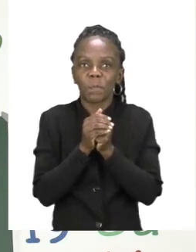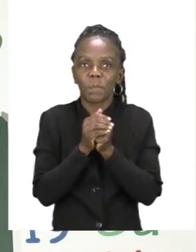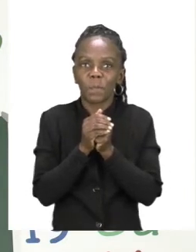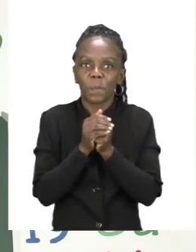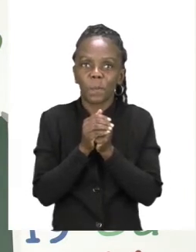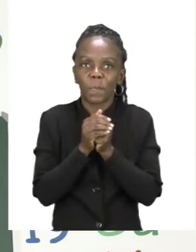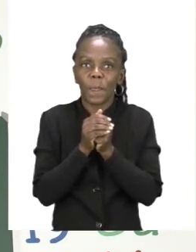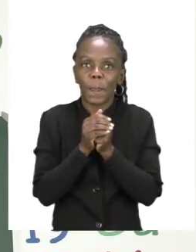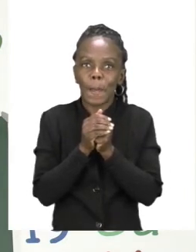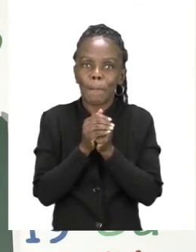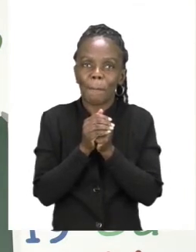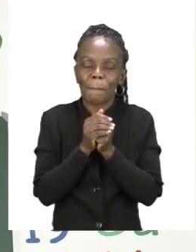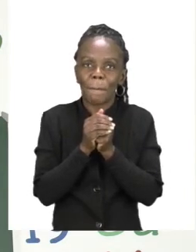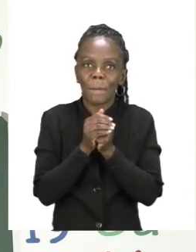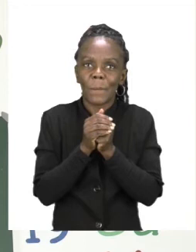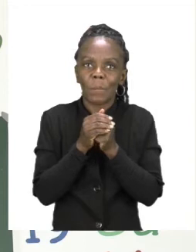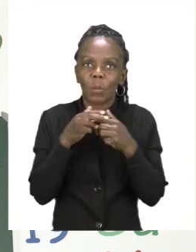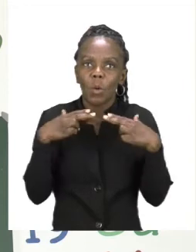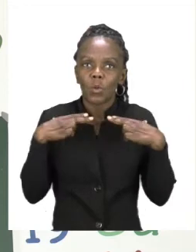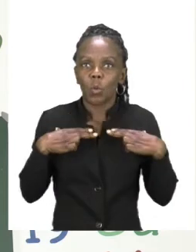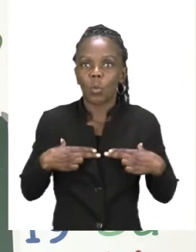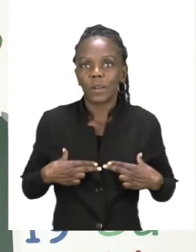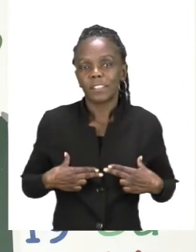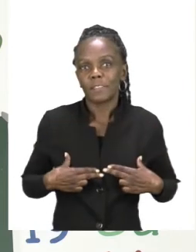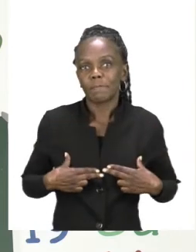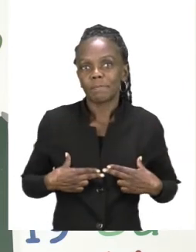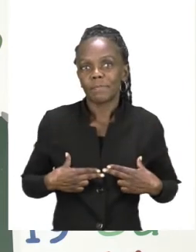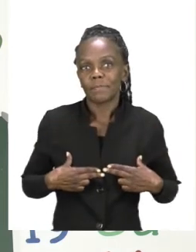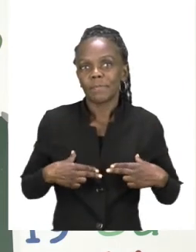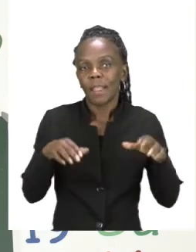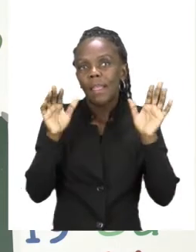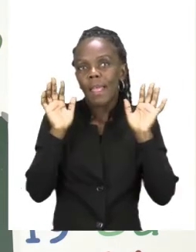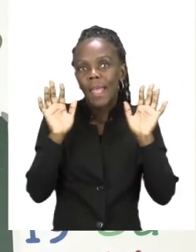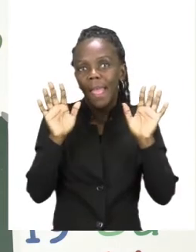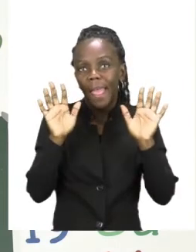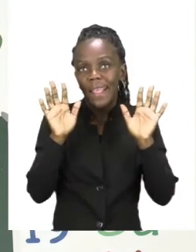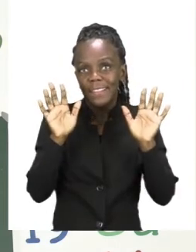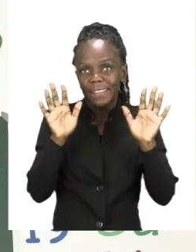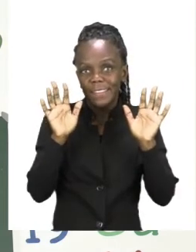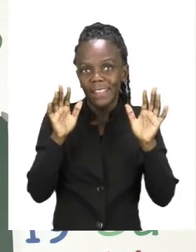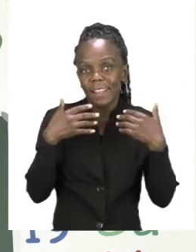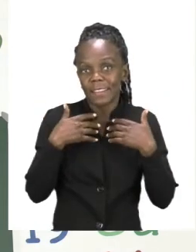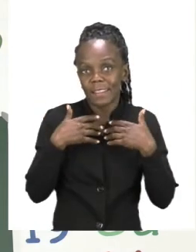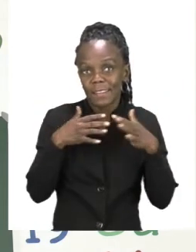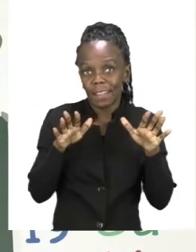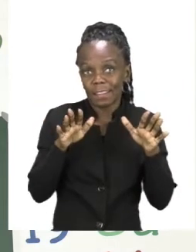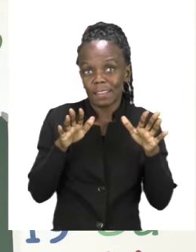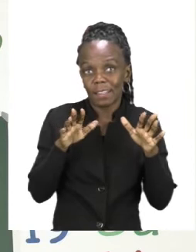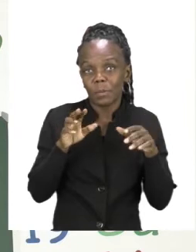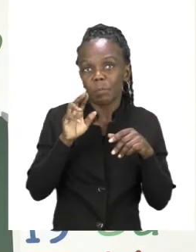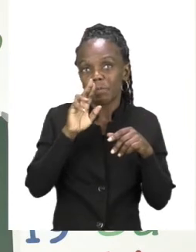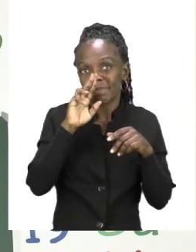that is on your body already are your hands. Everyone